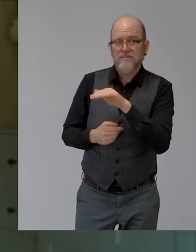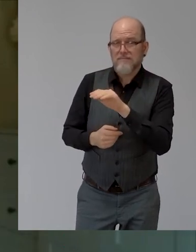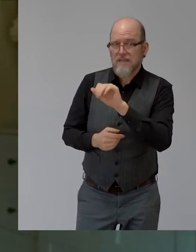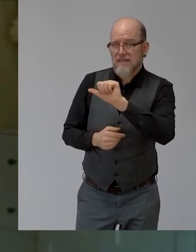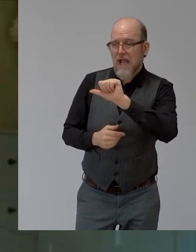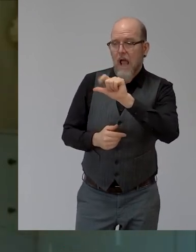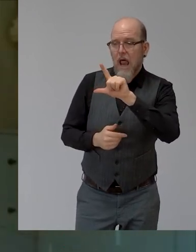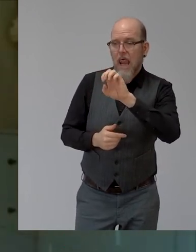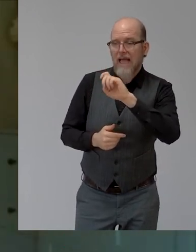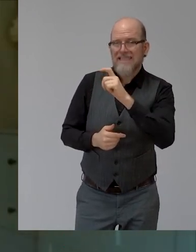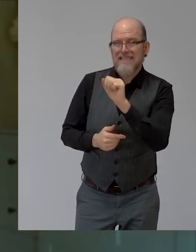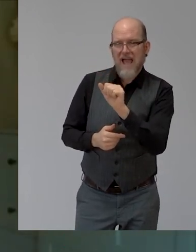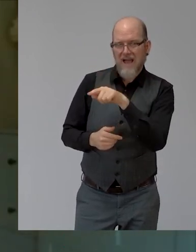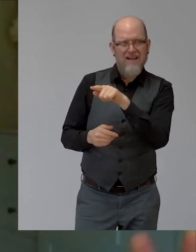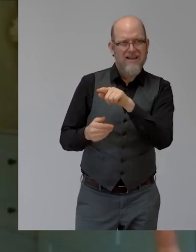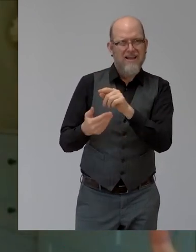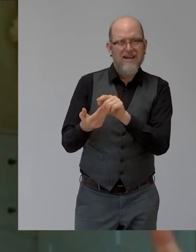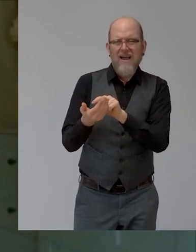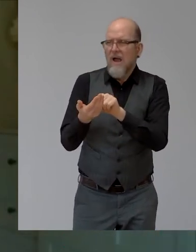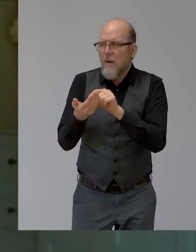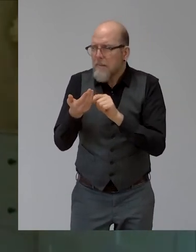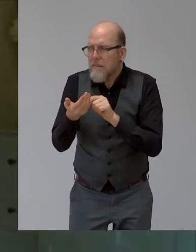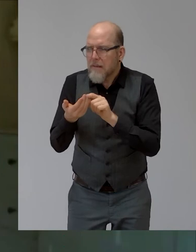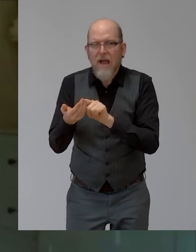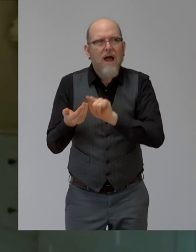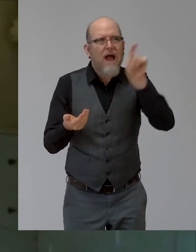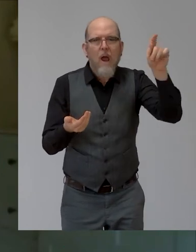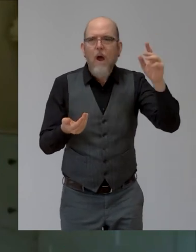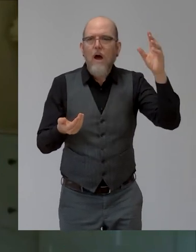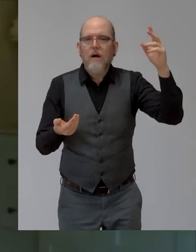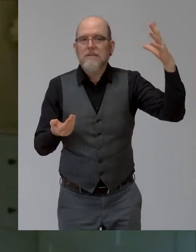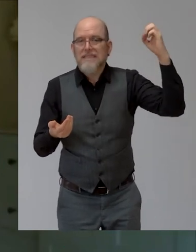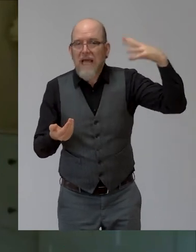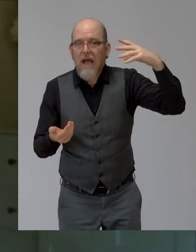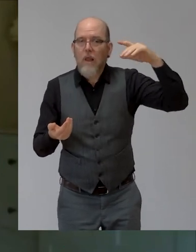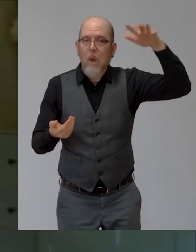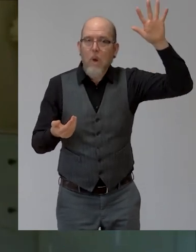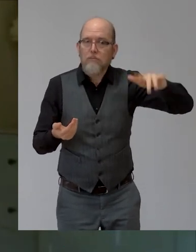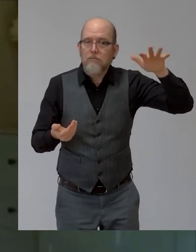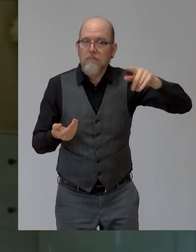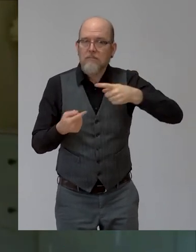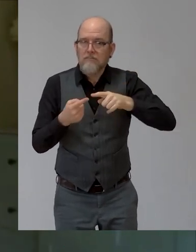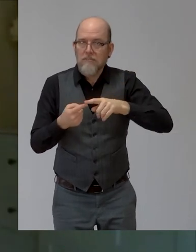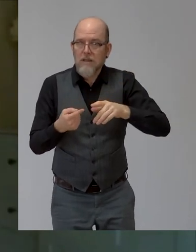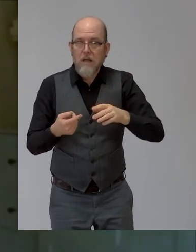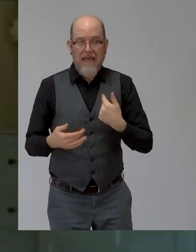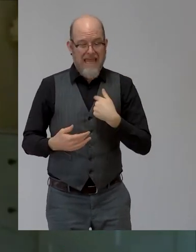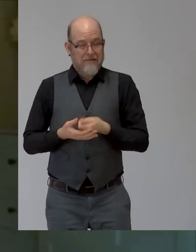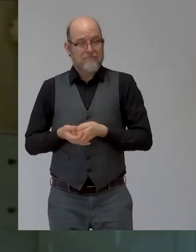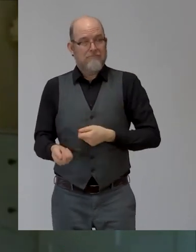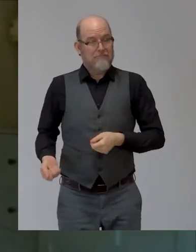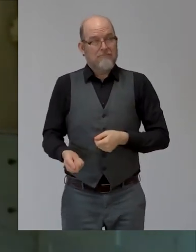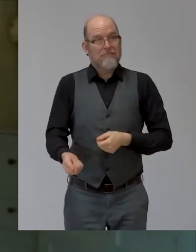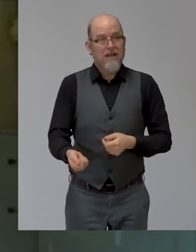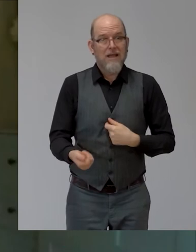puts a coat on and goes outside and, and she can't obviously see. And I just think, oh my God, I'm not sure I could do that. I think she's probably the